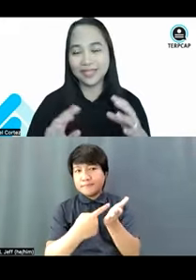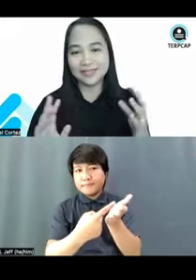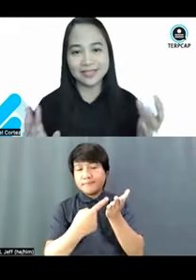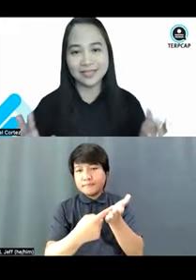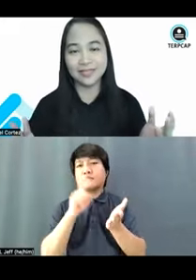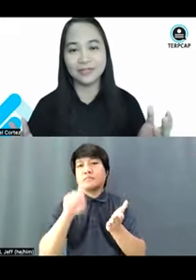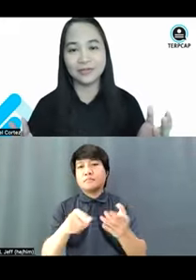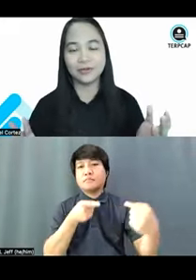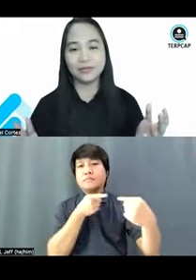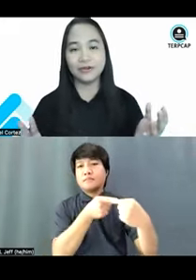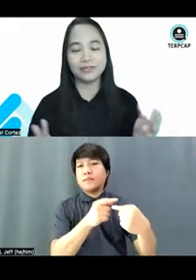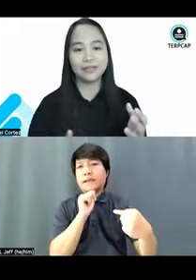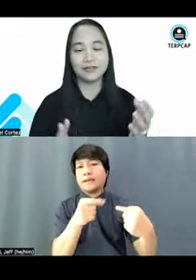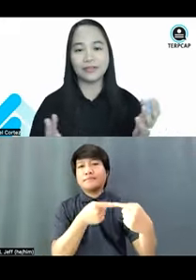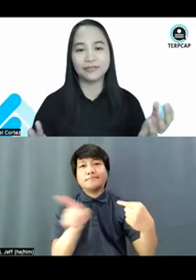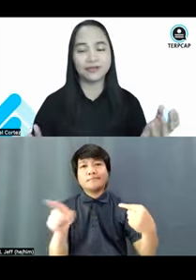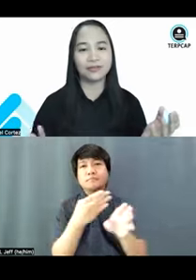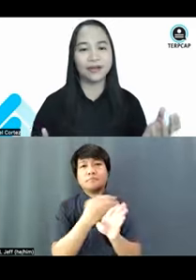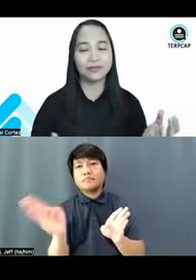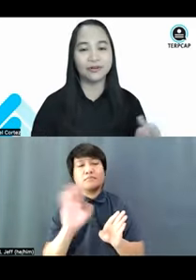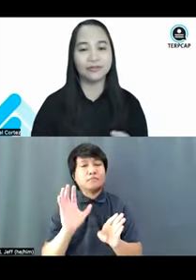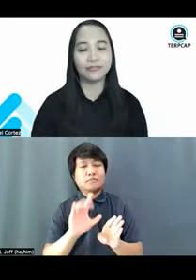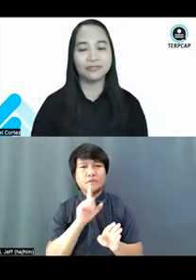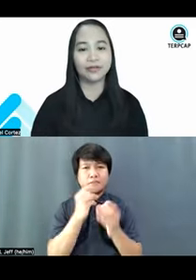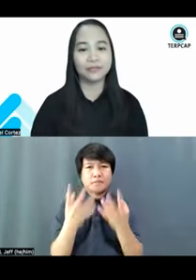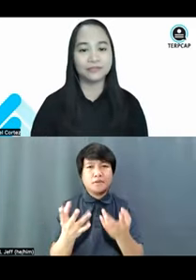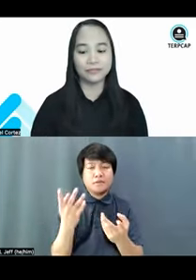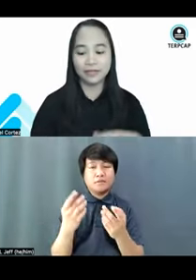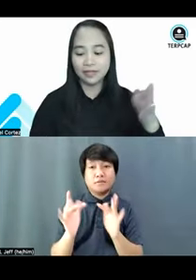can see, you know, on the internet, there are a lot of